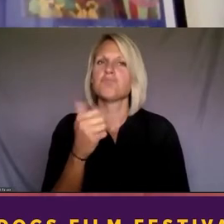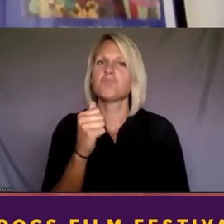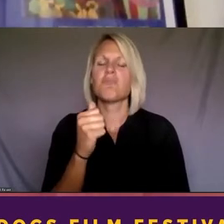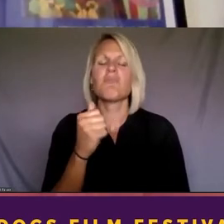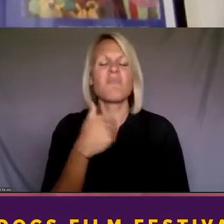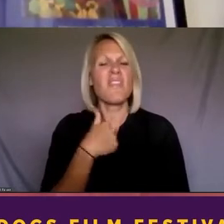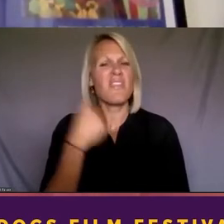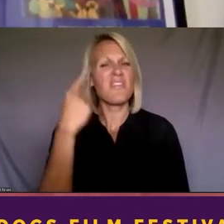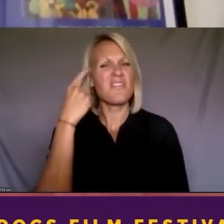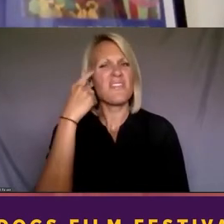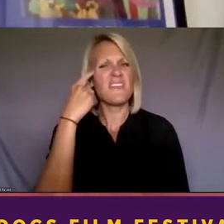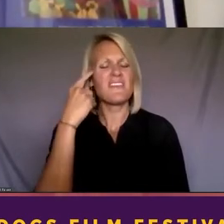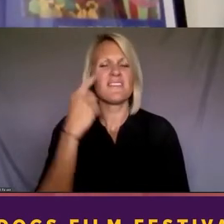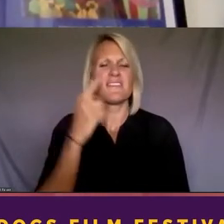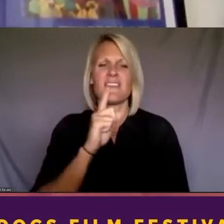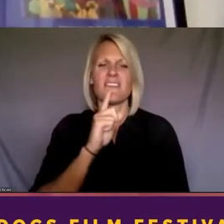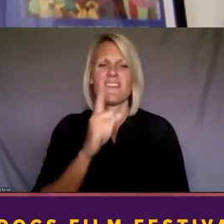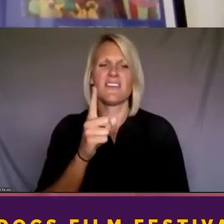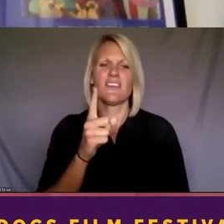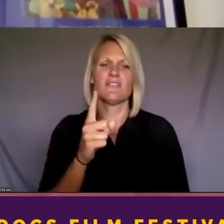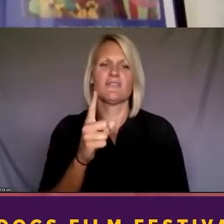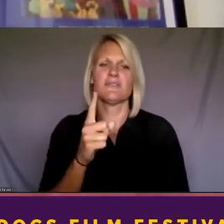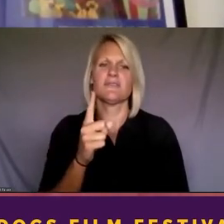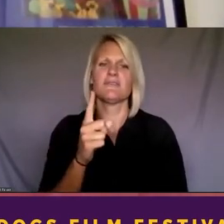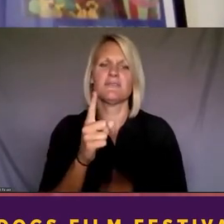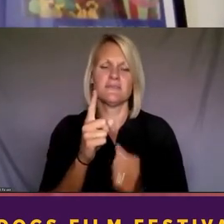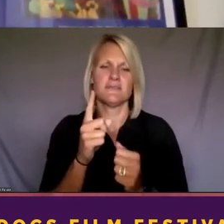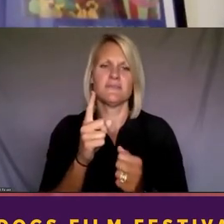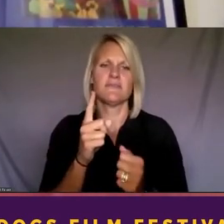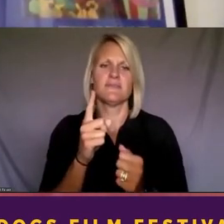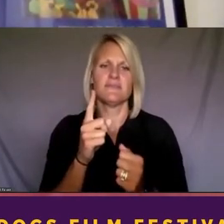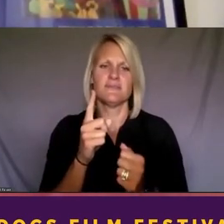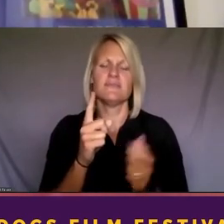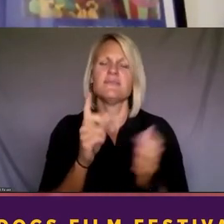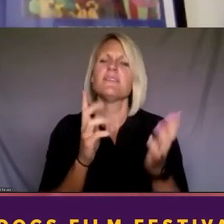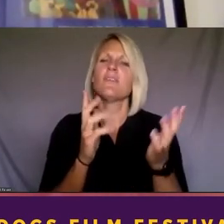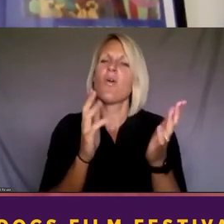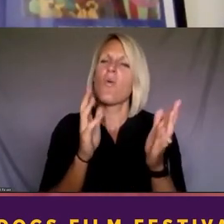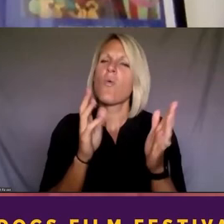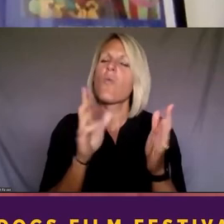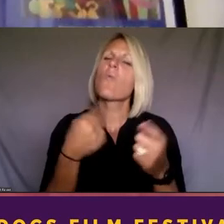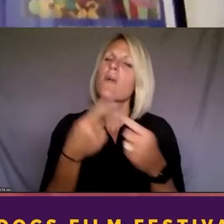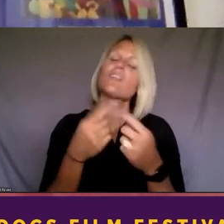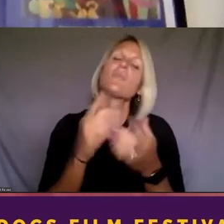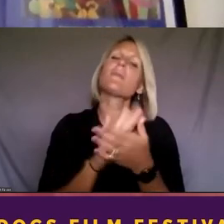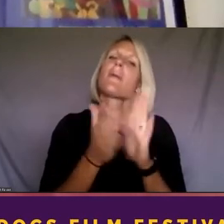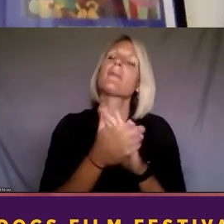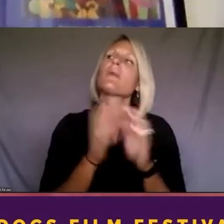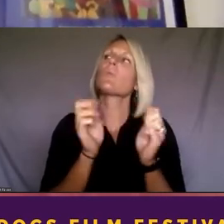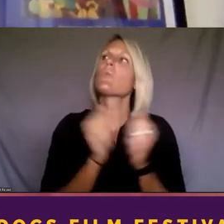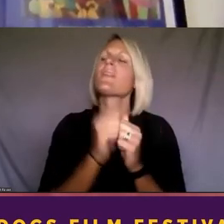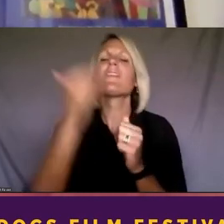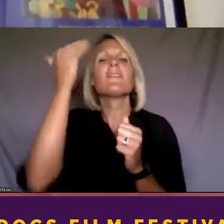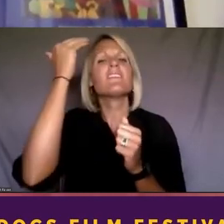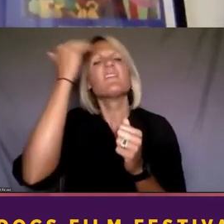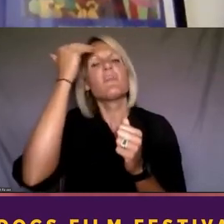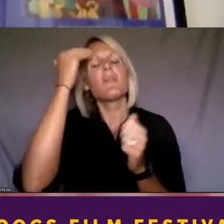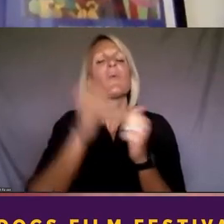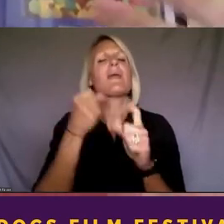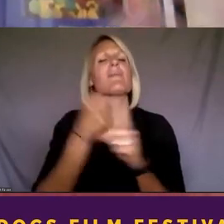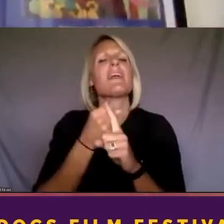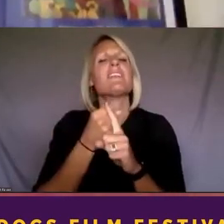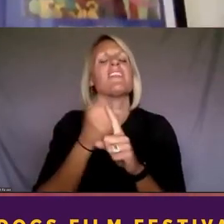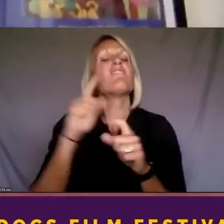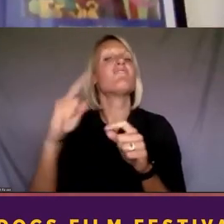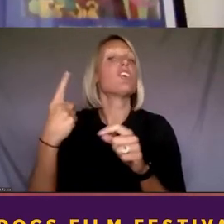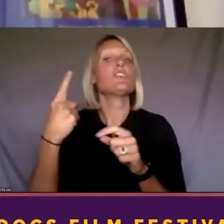there's often for a lot of filmmakers, as you're getting familiar with what impact is, I think the light bulb first goes on of like, oh, this is